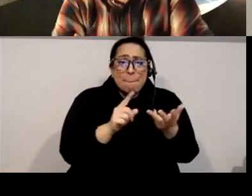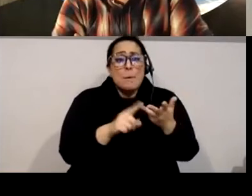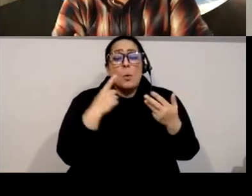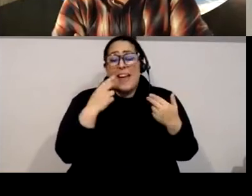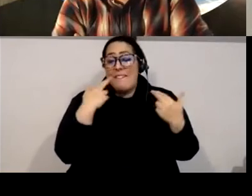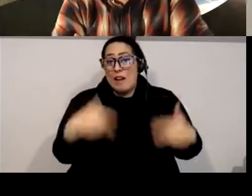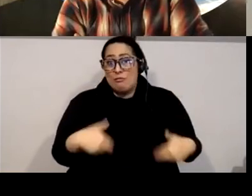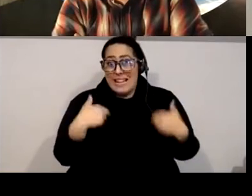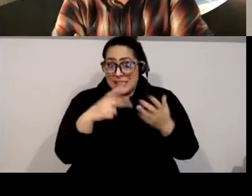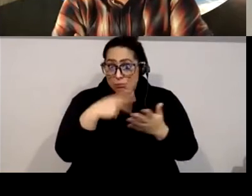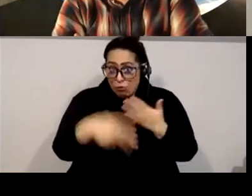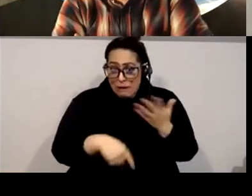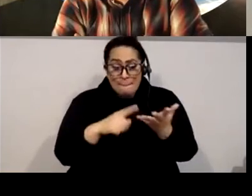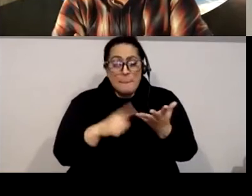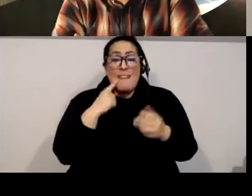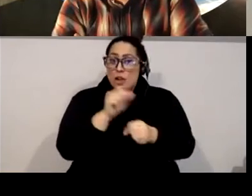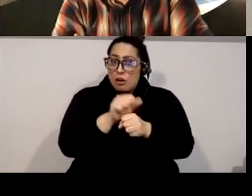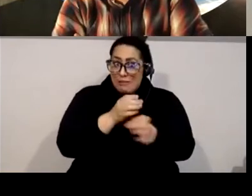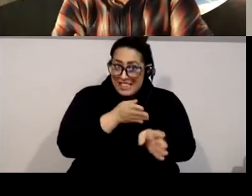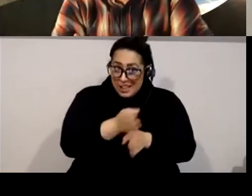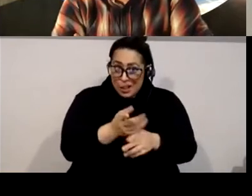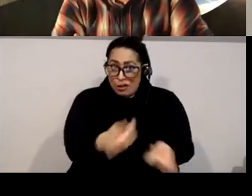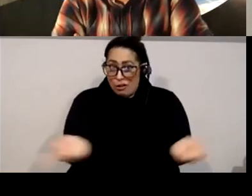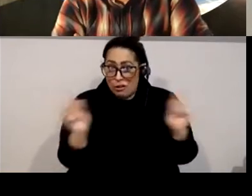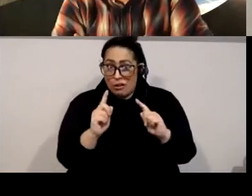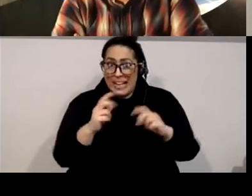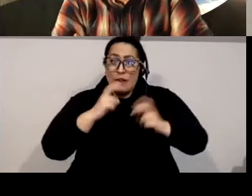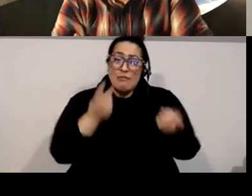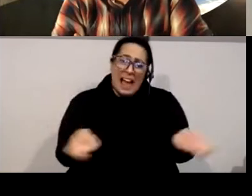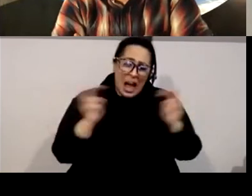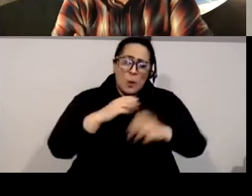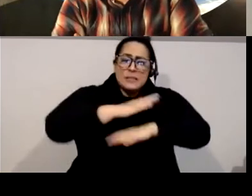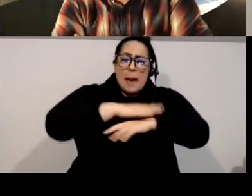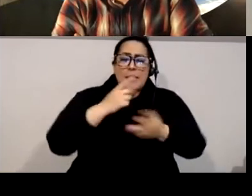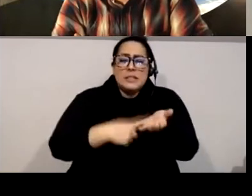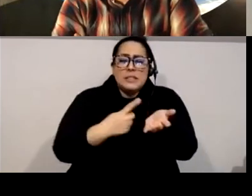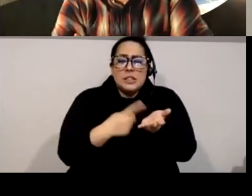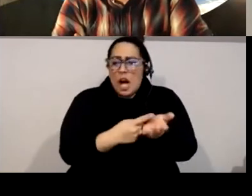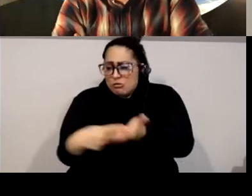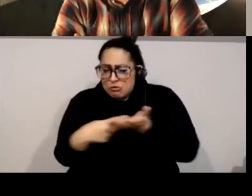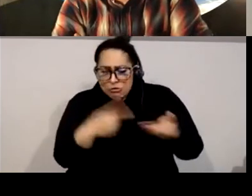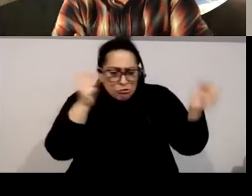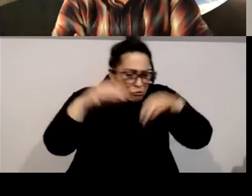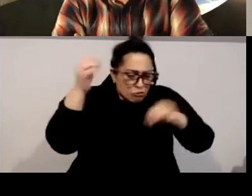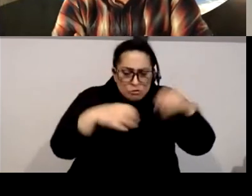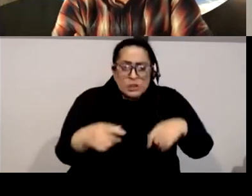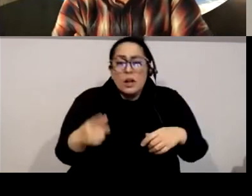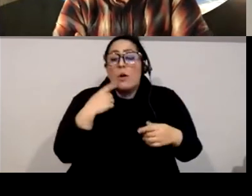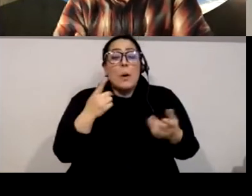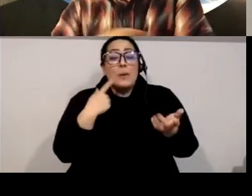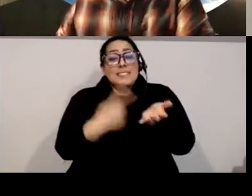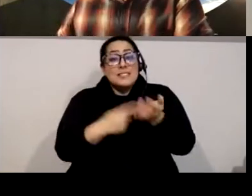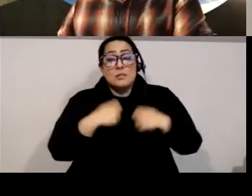career roundtables, and we create a platform to discuss issues related to Asian American identity through our